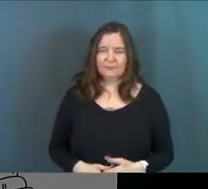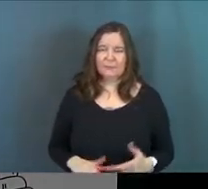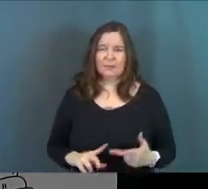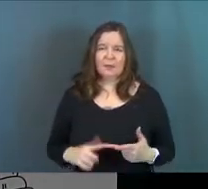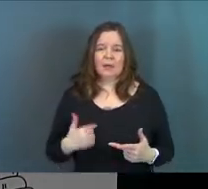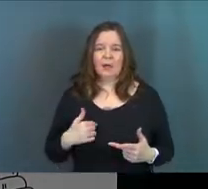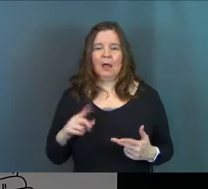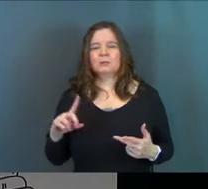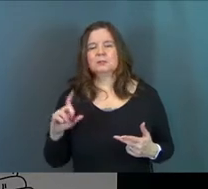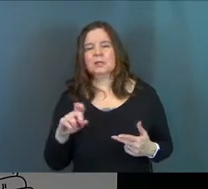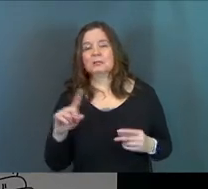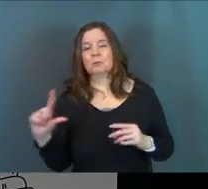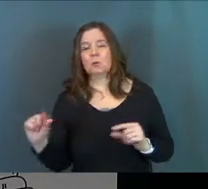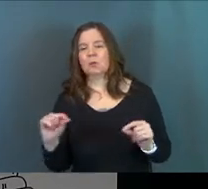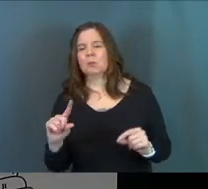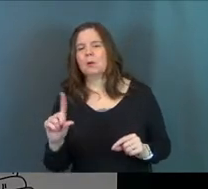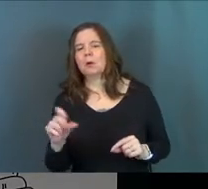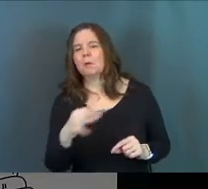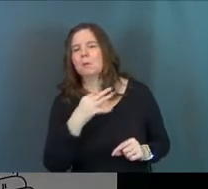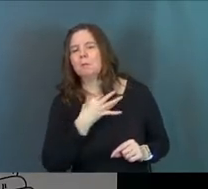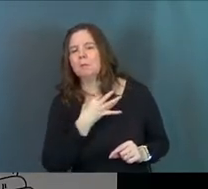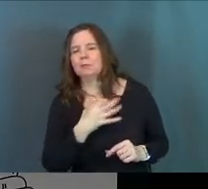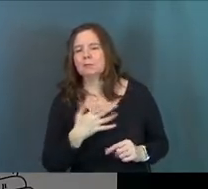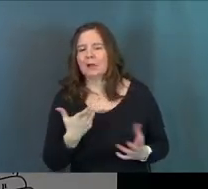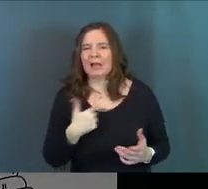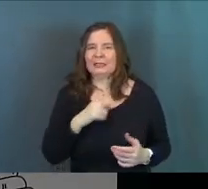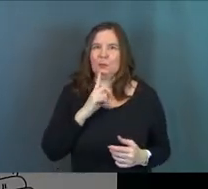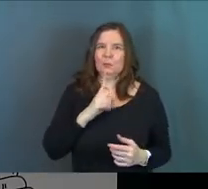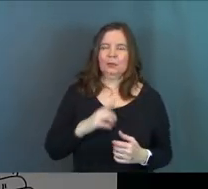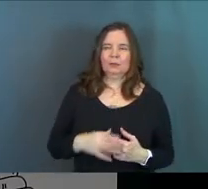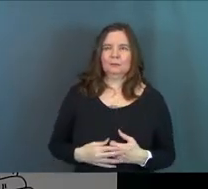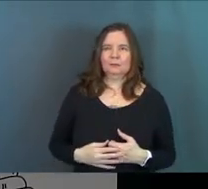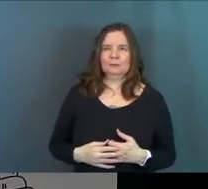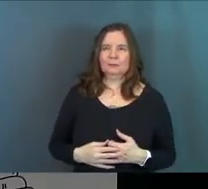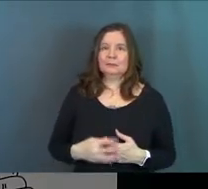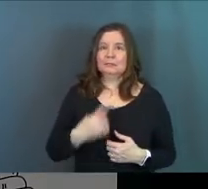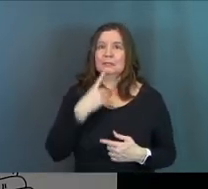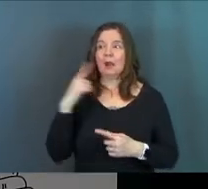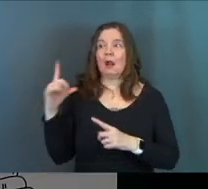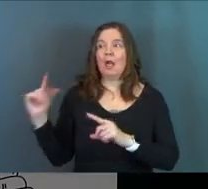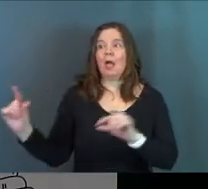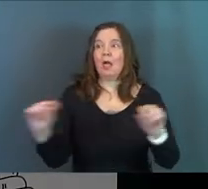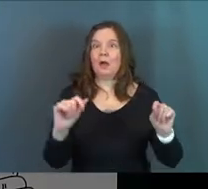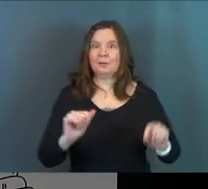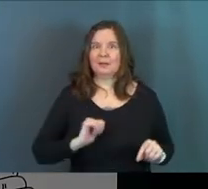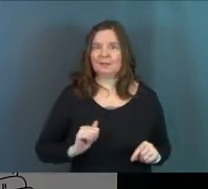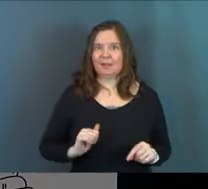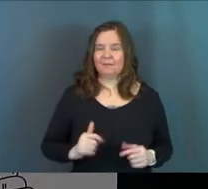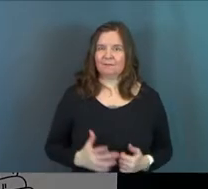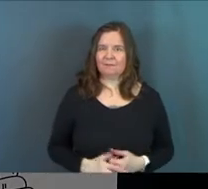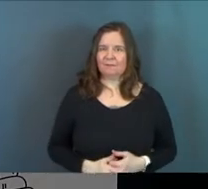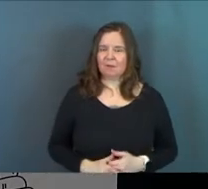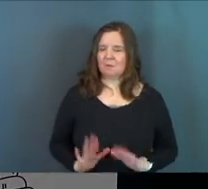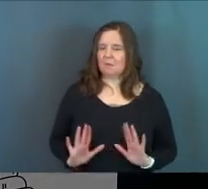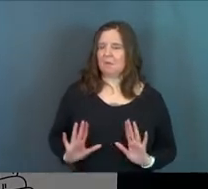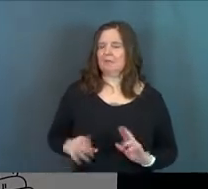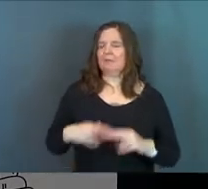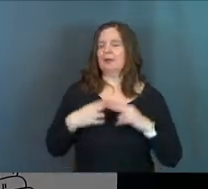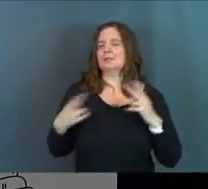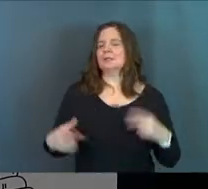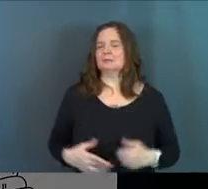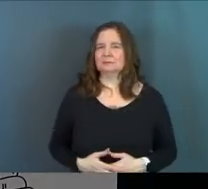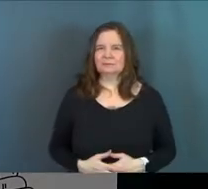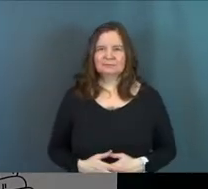I just asked about the rumor. I didn't really say it or share it or gossip about it. I'm innocent.